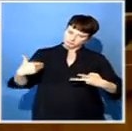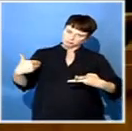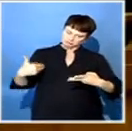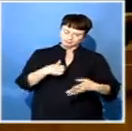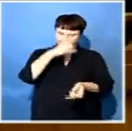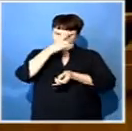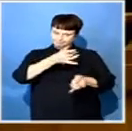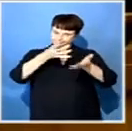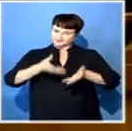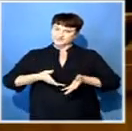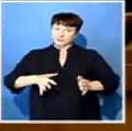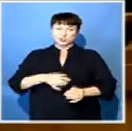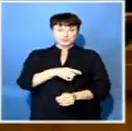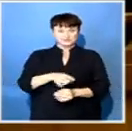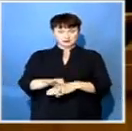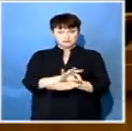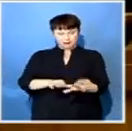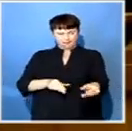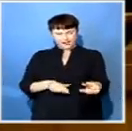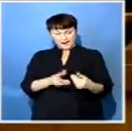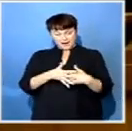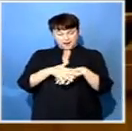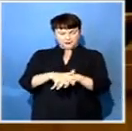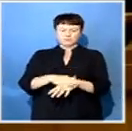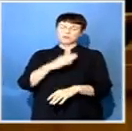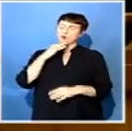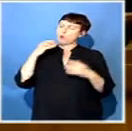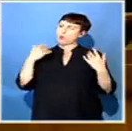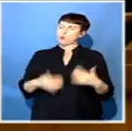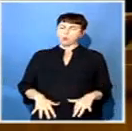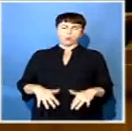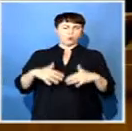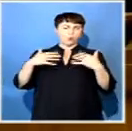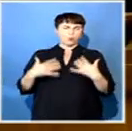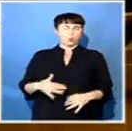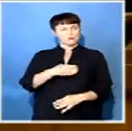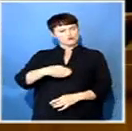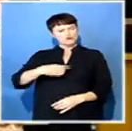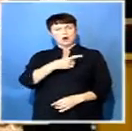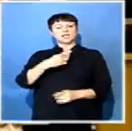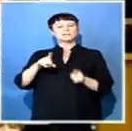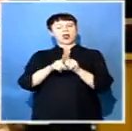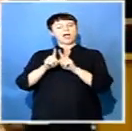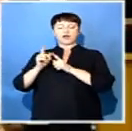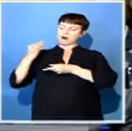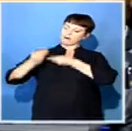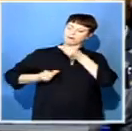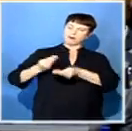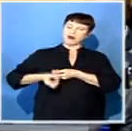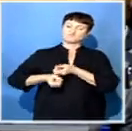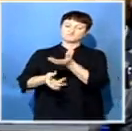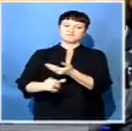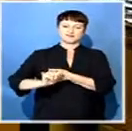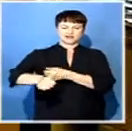Development Plan was implemented, it would be a great legacy for the president. Opposition